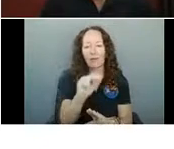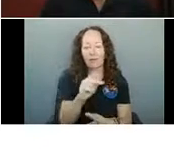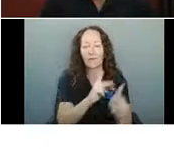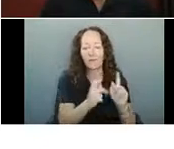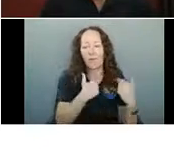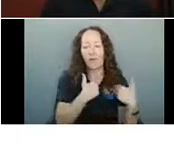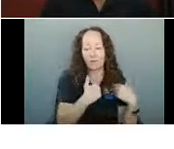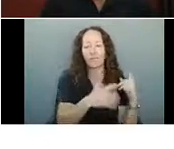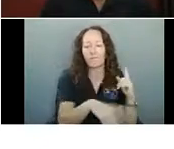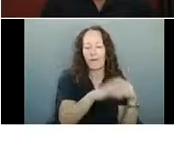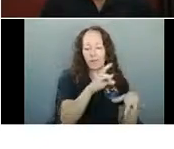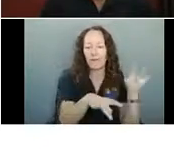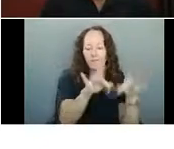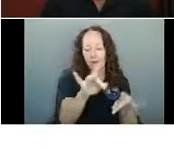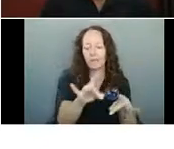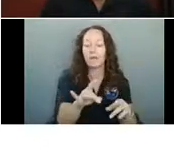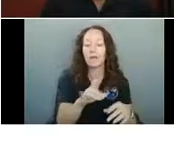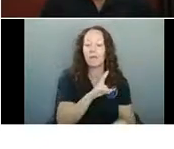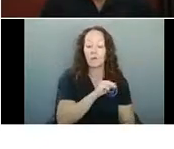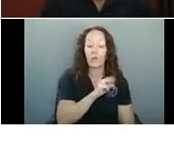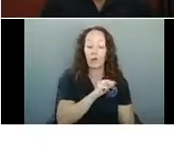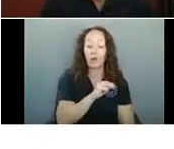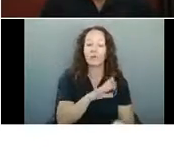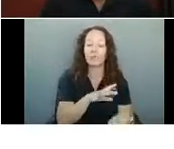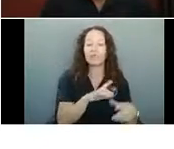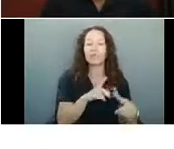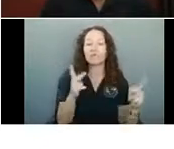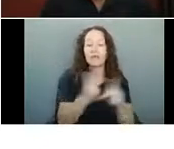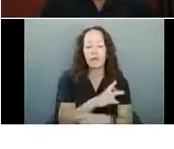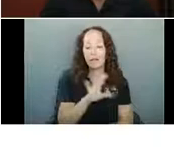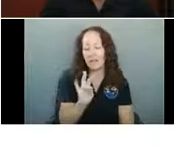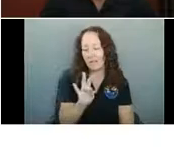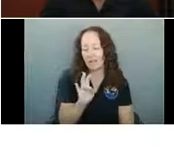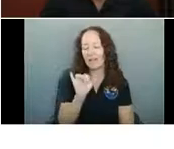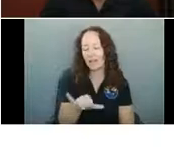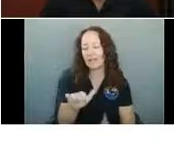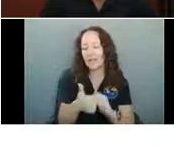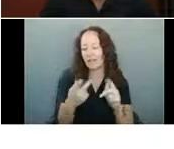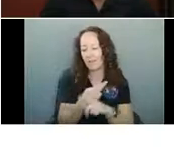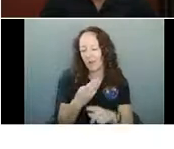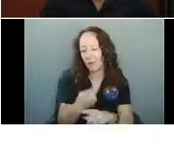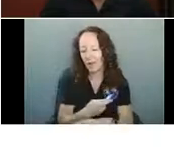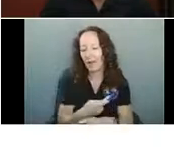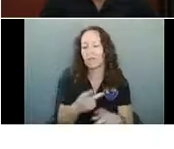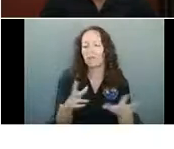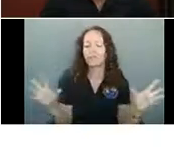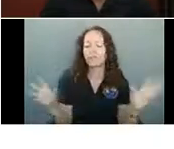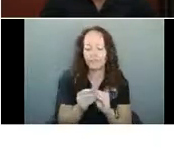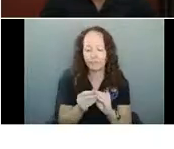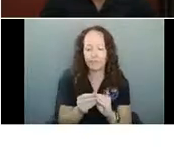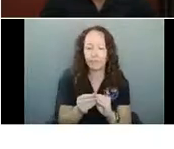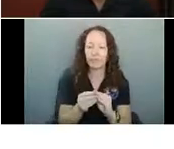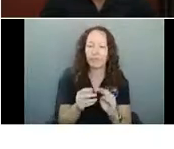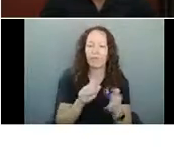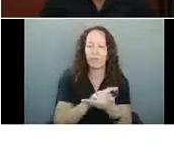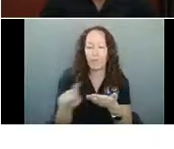And that's where our cases per day come out. We've got about 240,000 residents in Yavapai County. So we're looking at